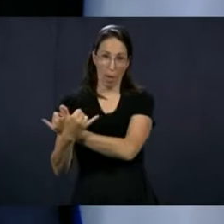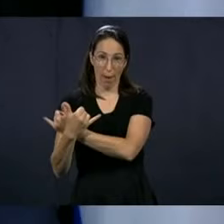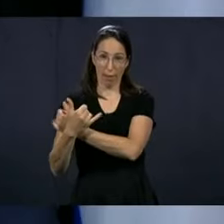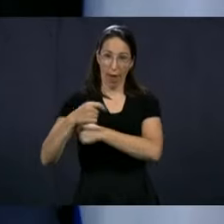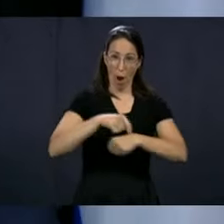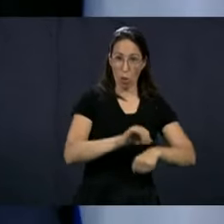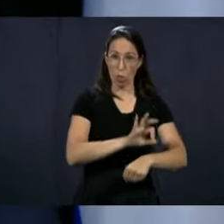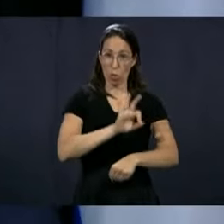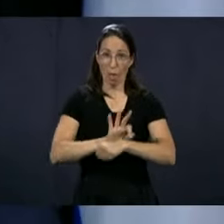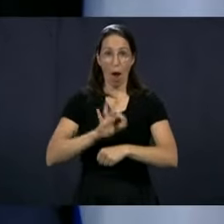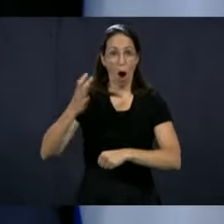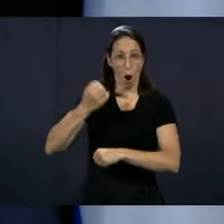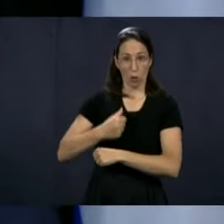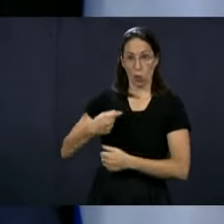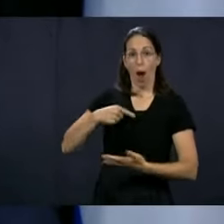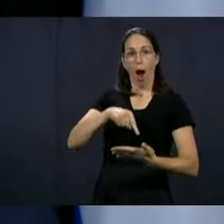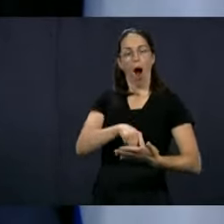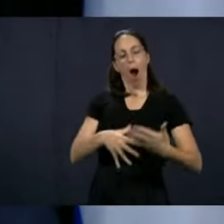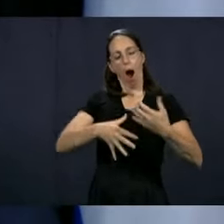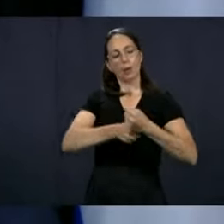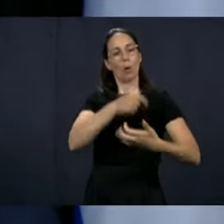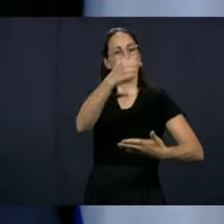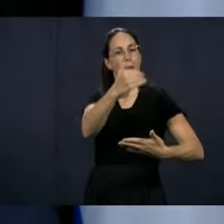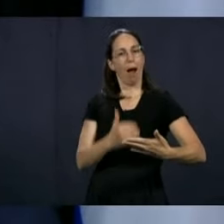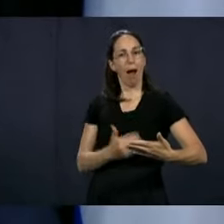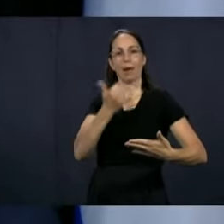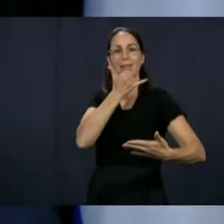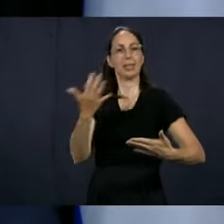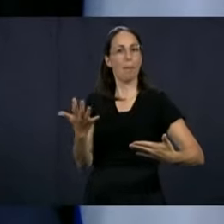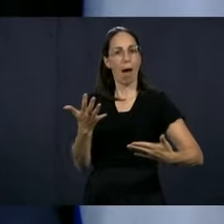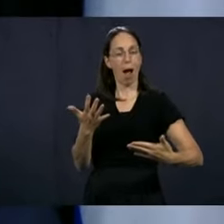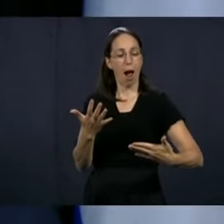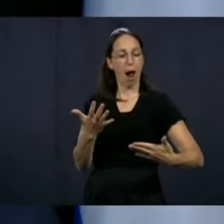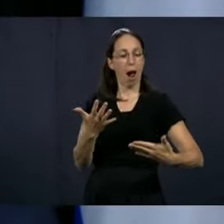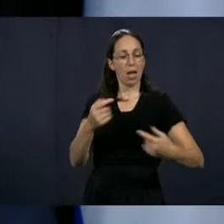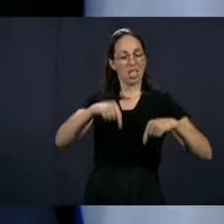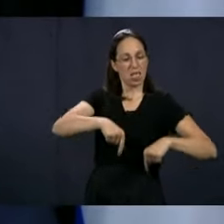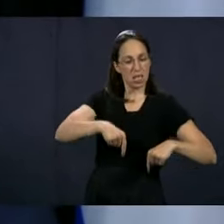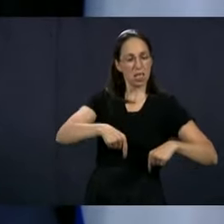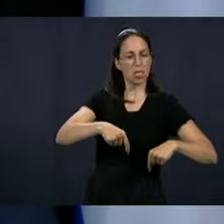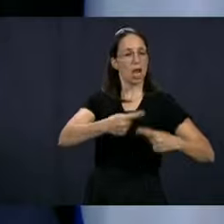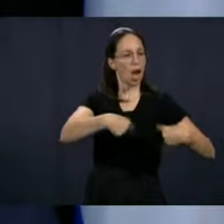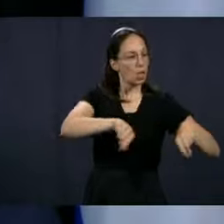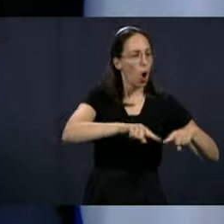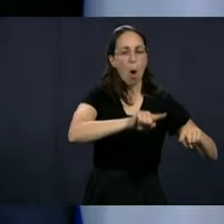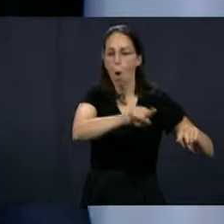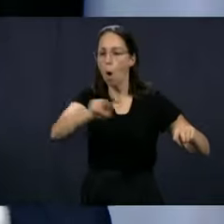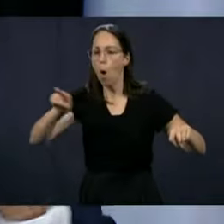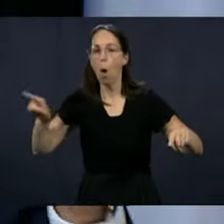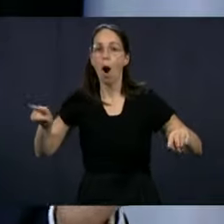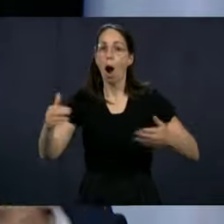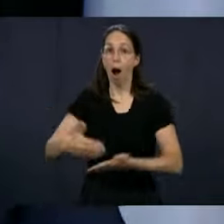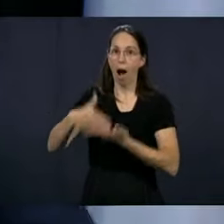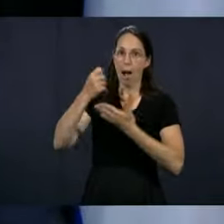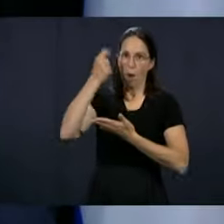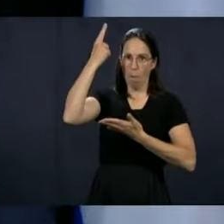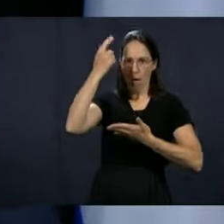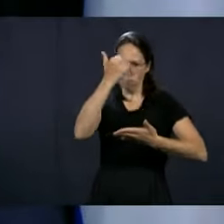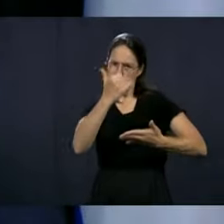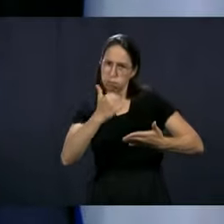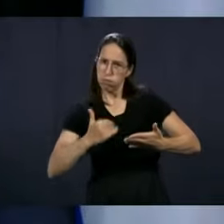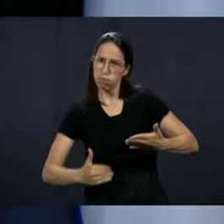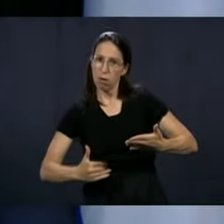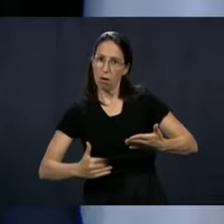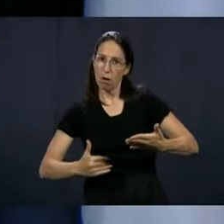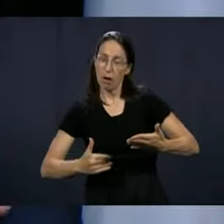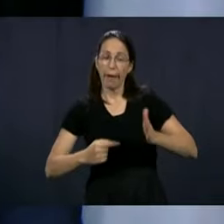where I am told this is what happened in our territory and in our region, and I'm given the information. Because